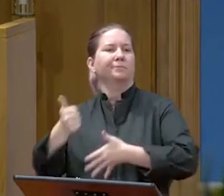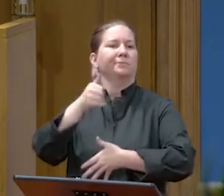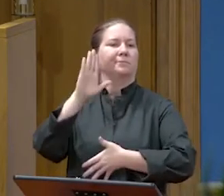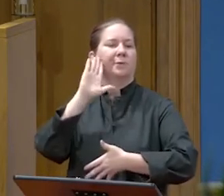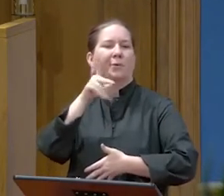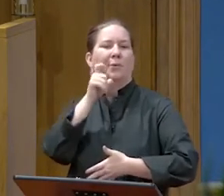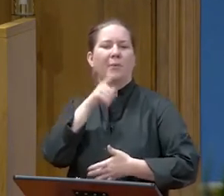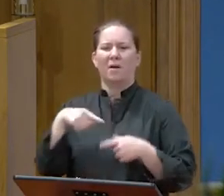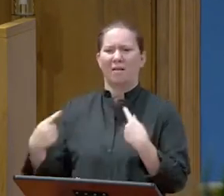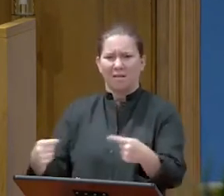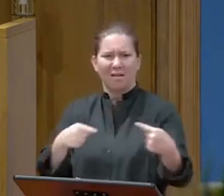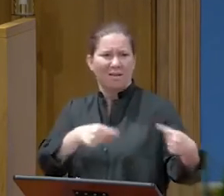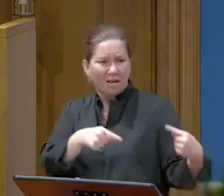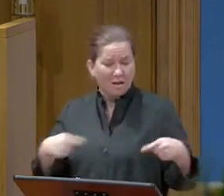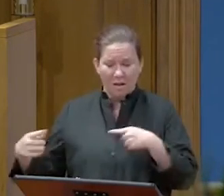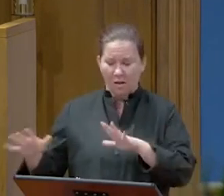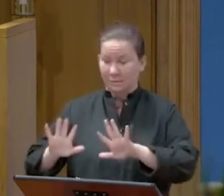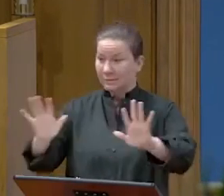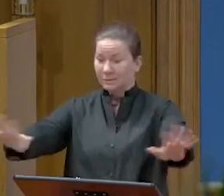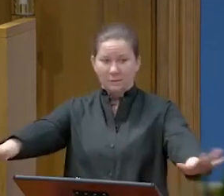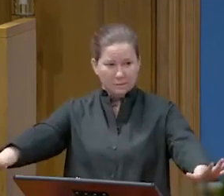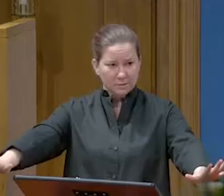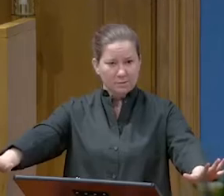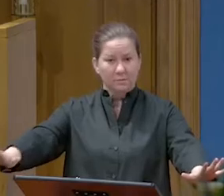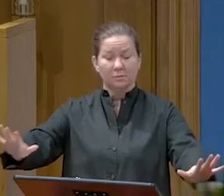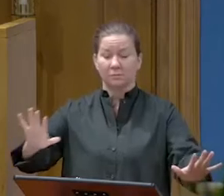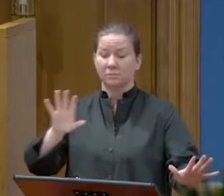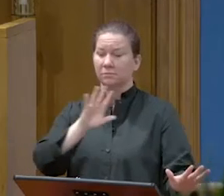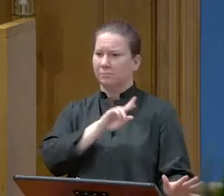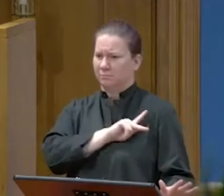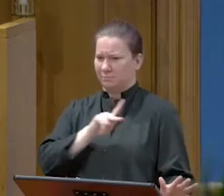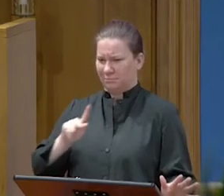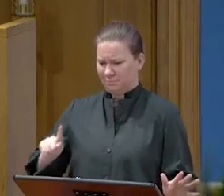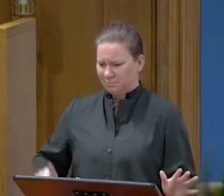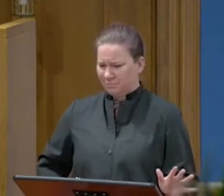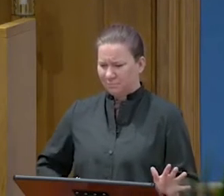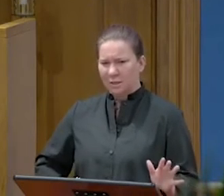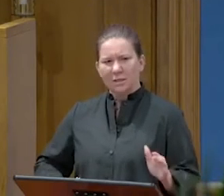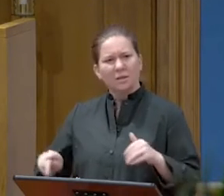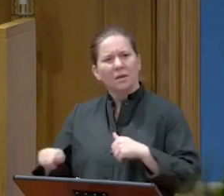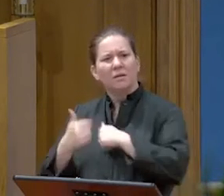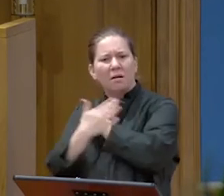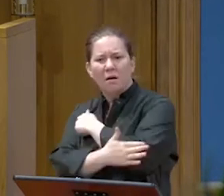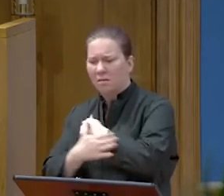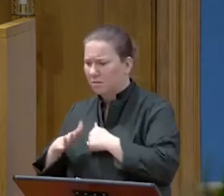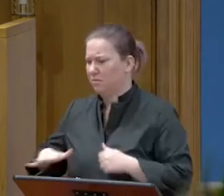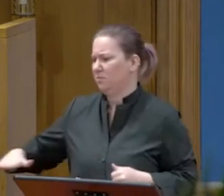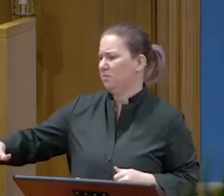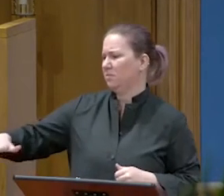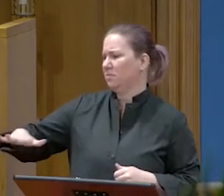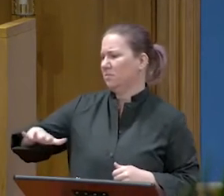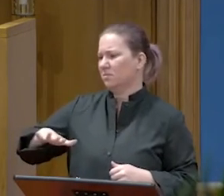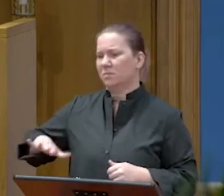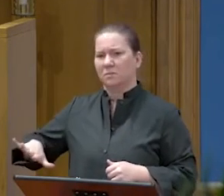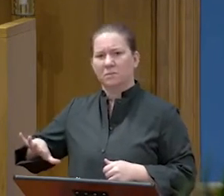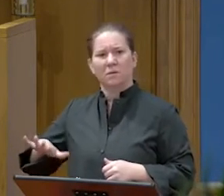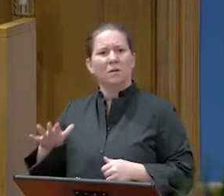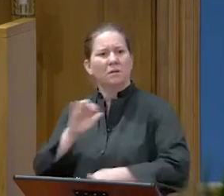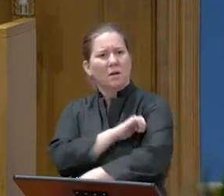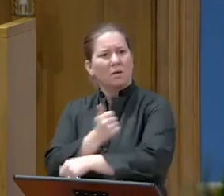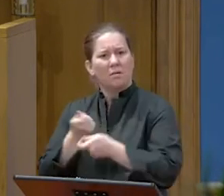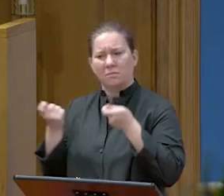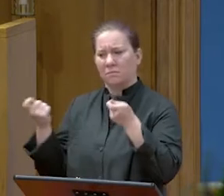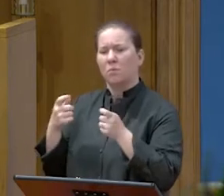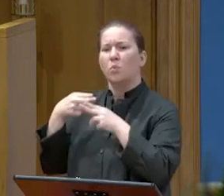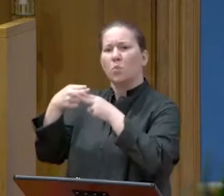But he said to them, The kings of the Gentiles lord it over them, and those in authority over them are called benefactors.